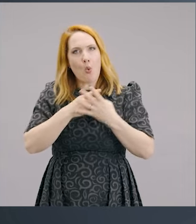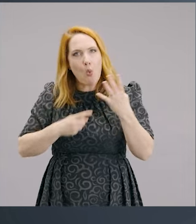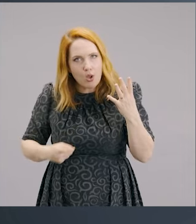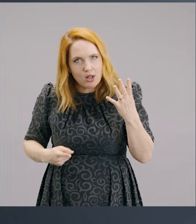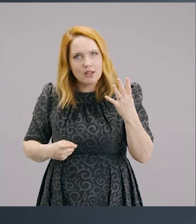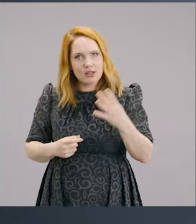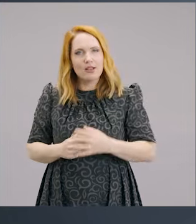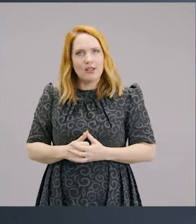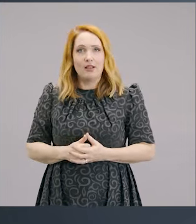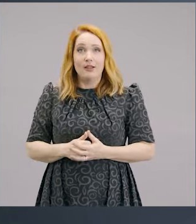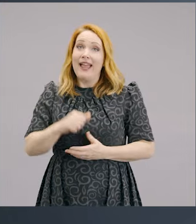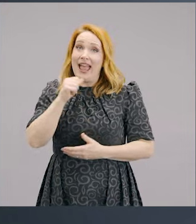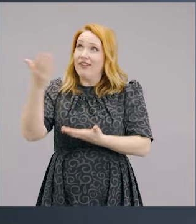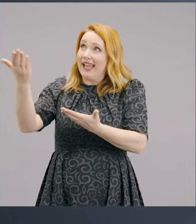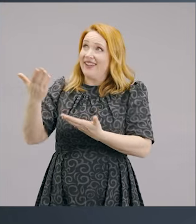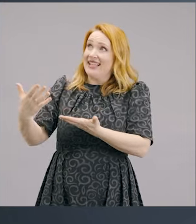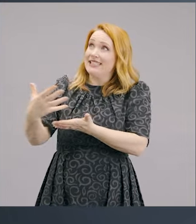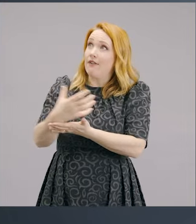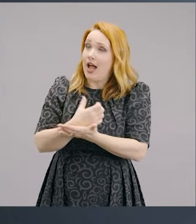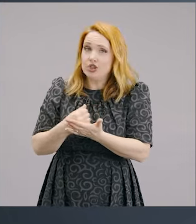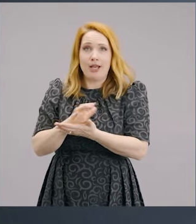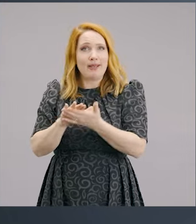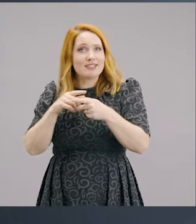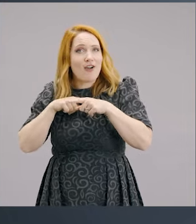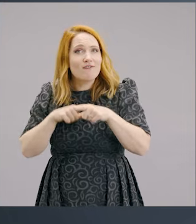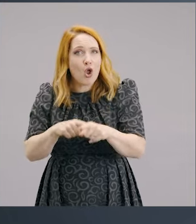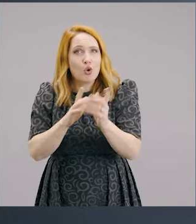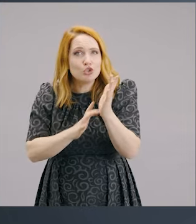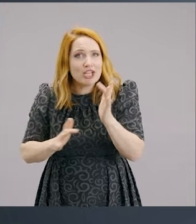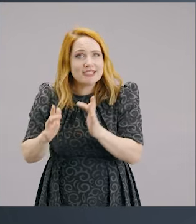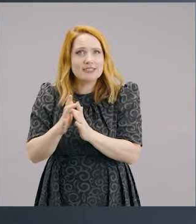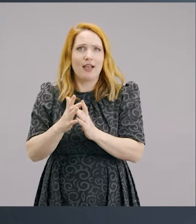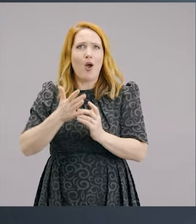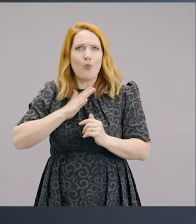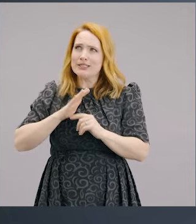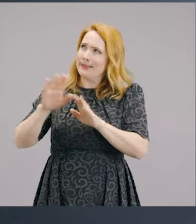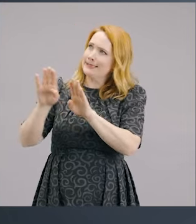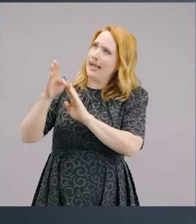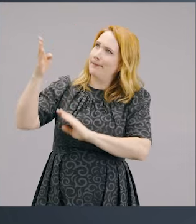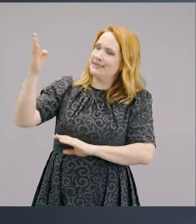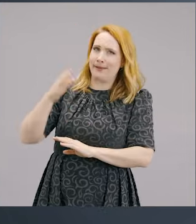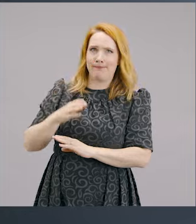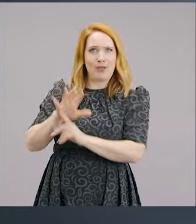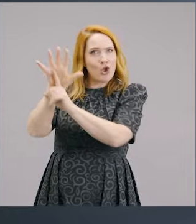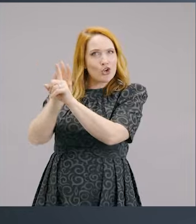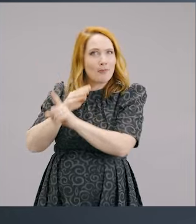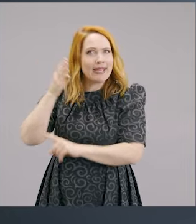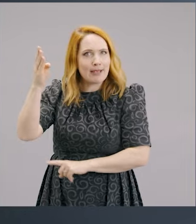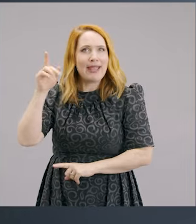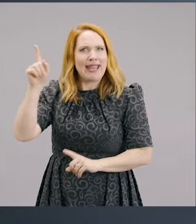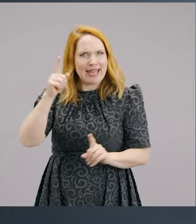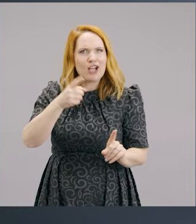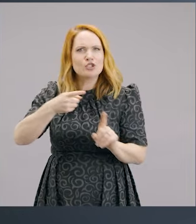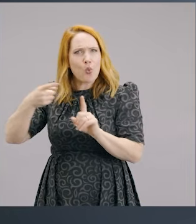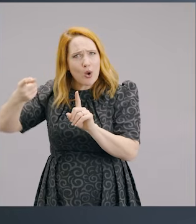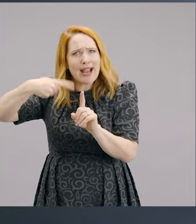package is that we get salvation. We come to follow Jesus. We come to be like Him. And that's what He's calling us to.